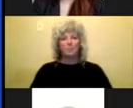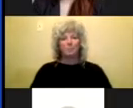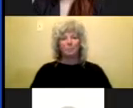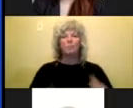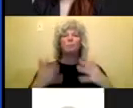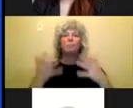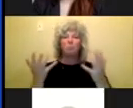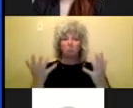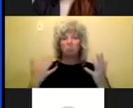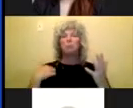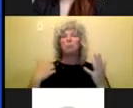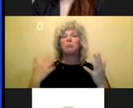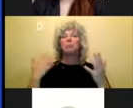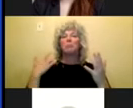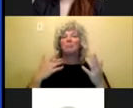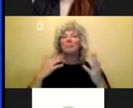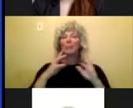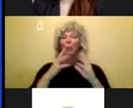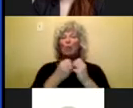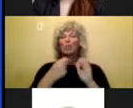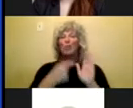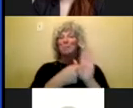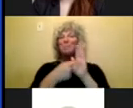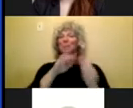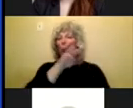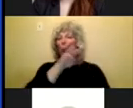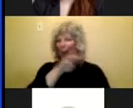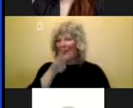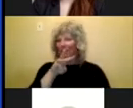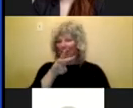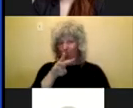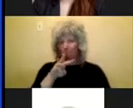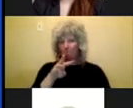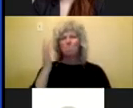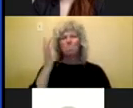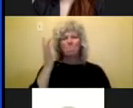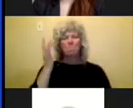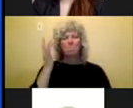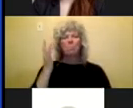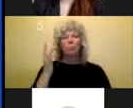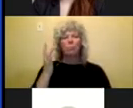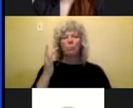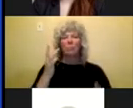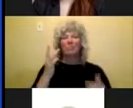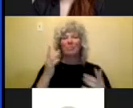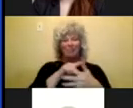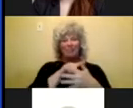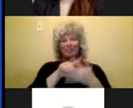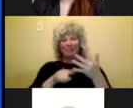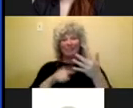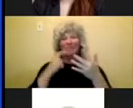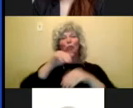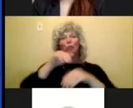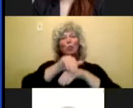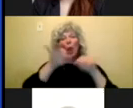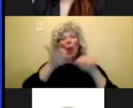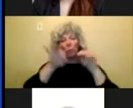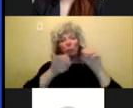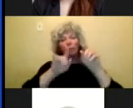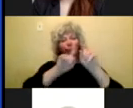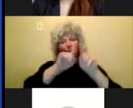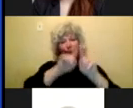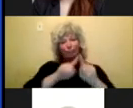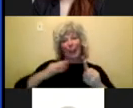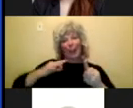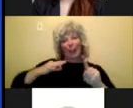because a lot of times we're like, you know, we, all of our applications are submitted online through our system called